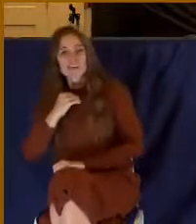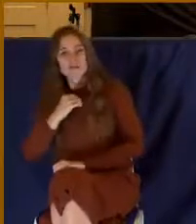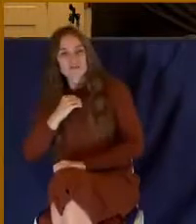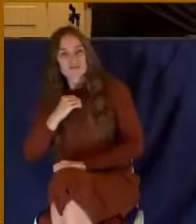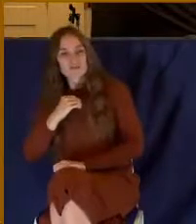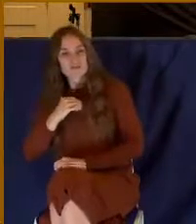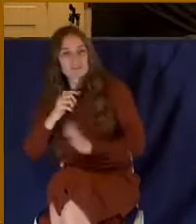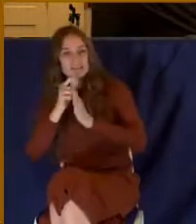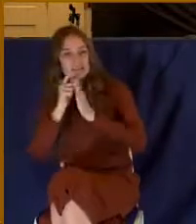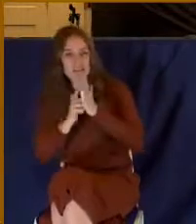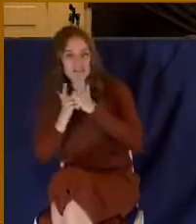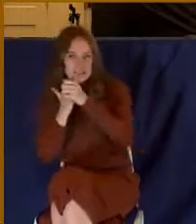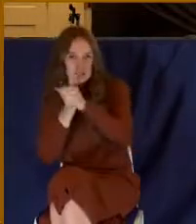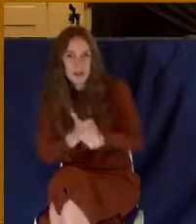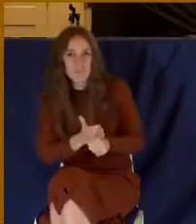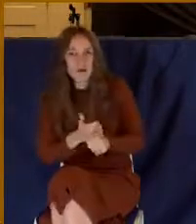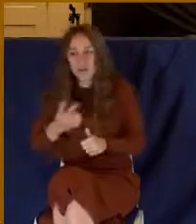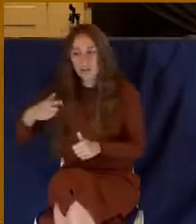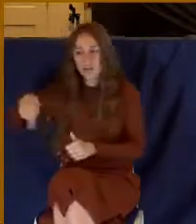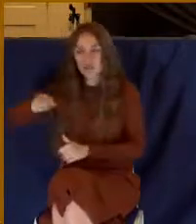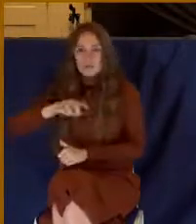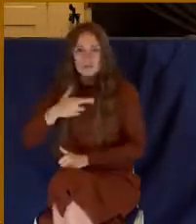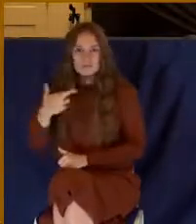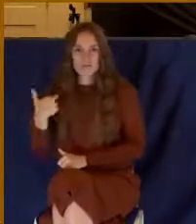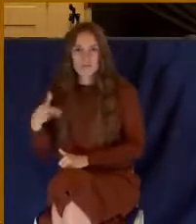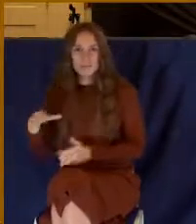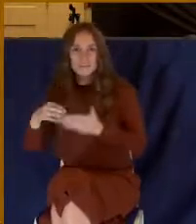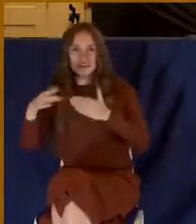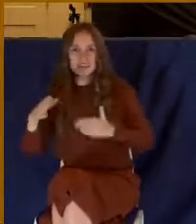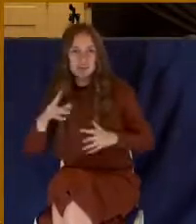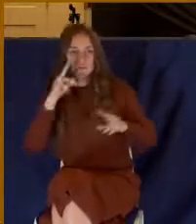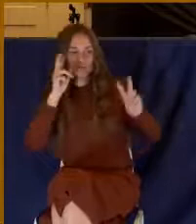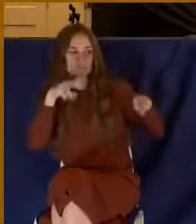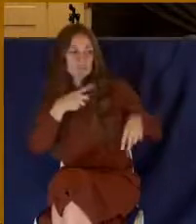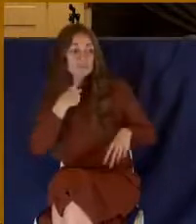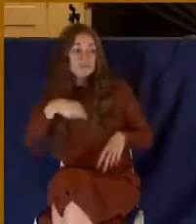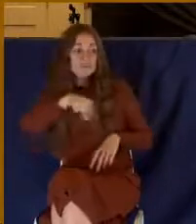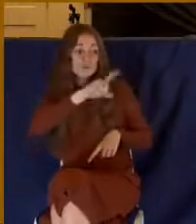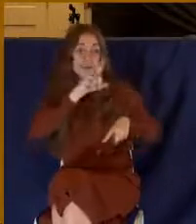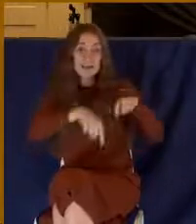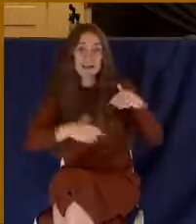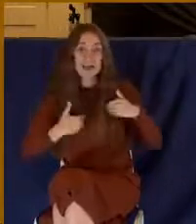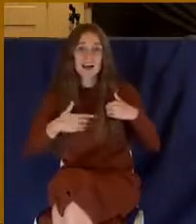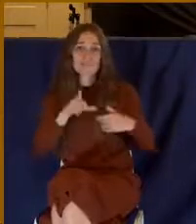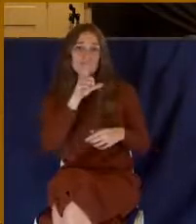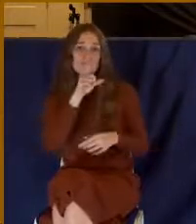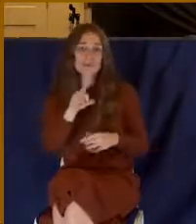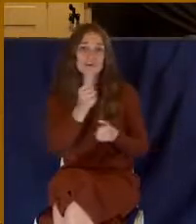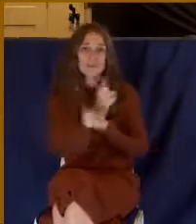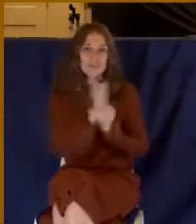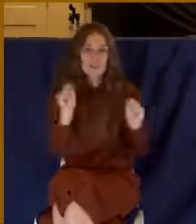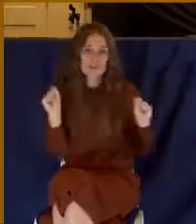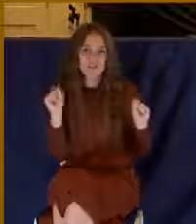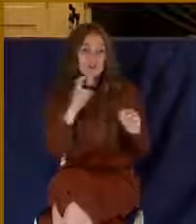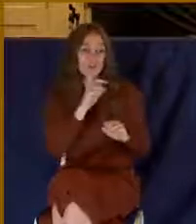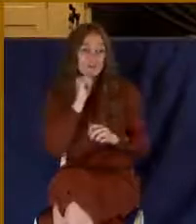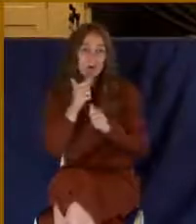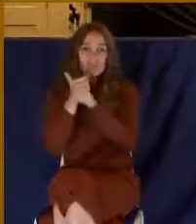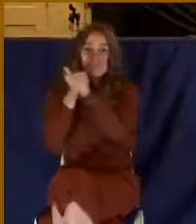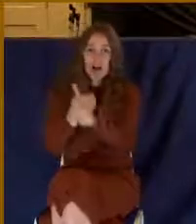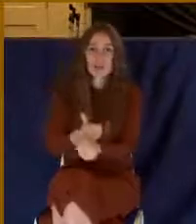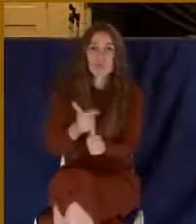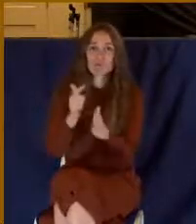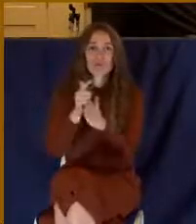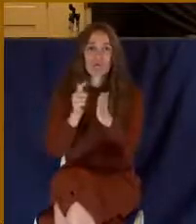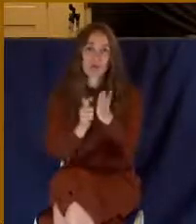believers and saying, you can't really have true salvation because you're not abiding by these laws. And